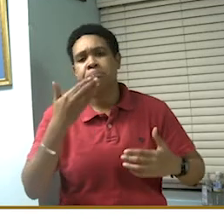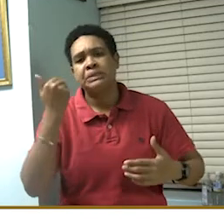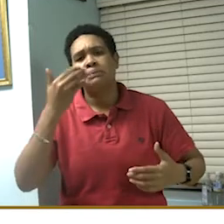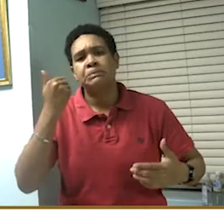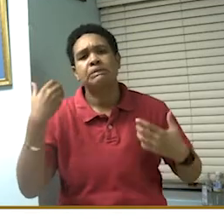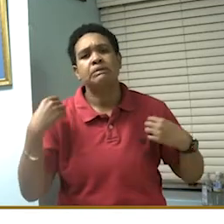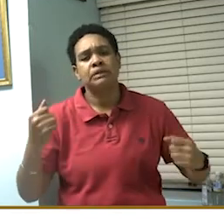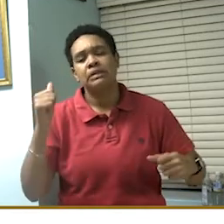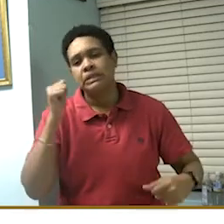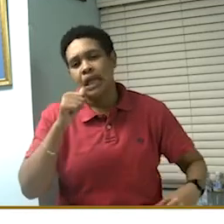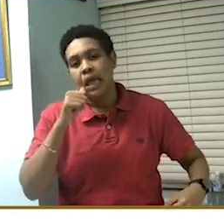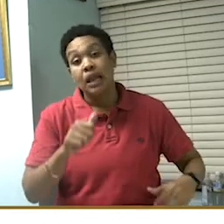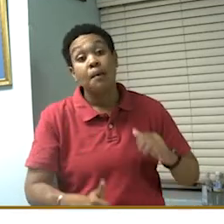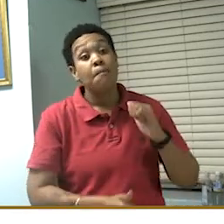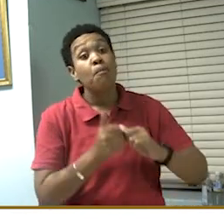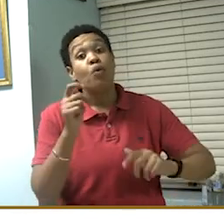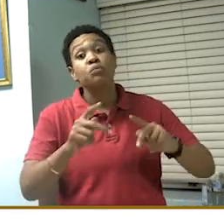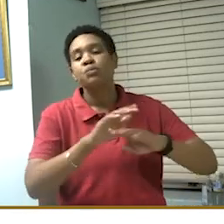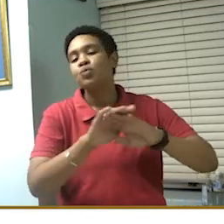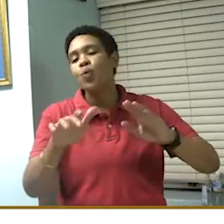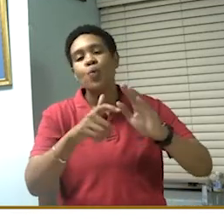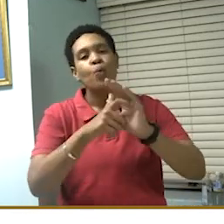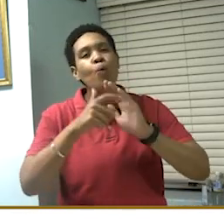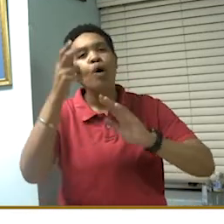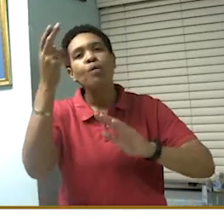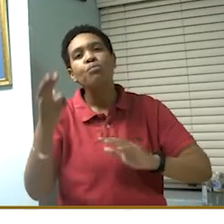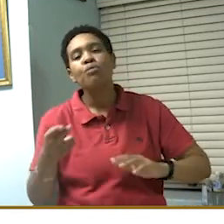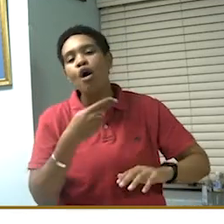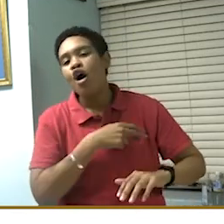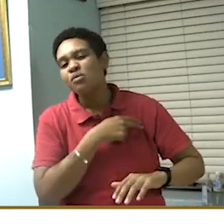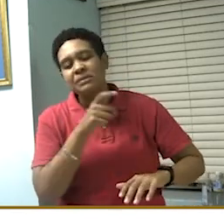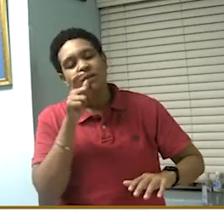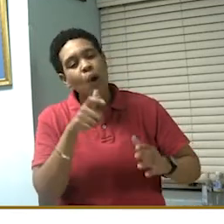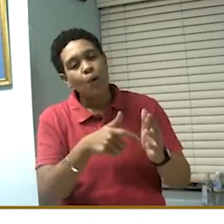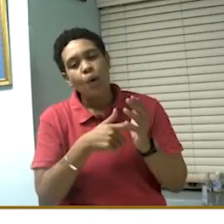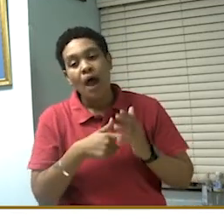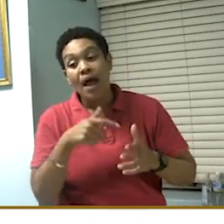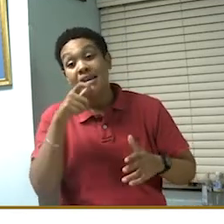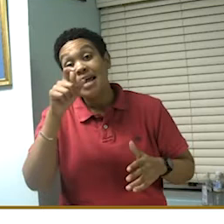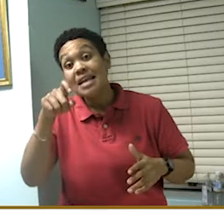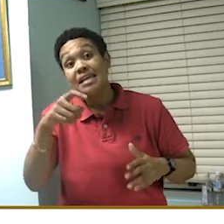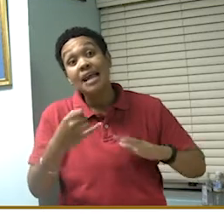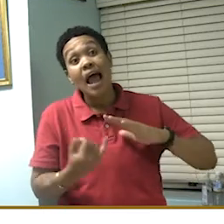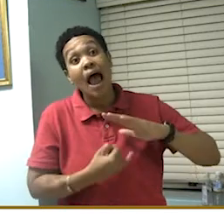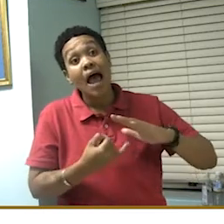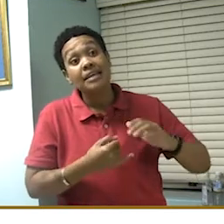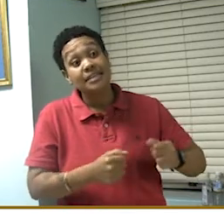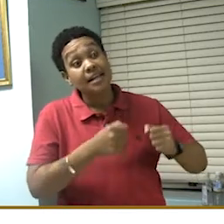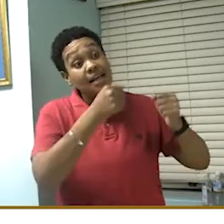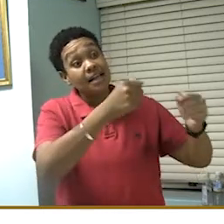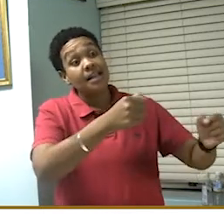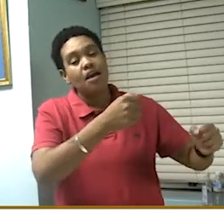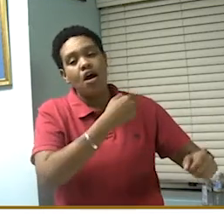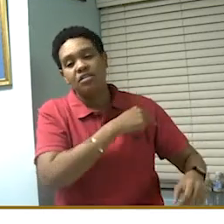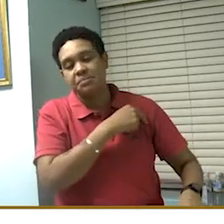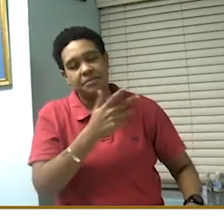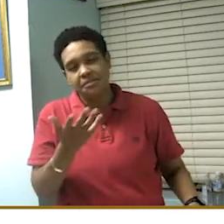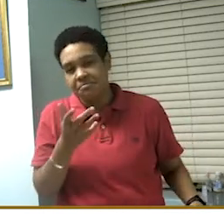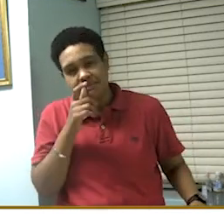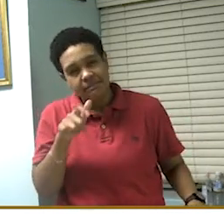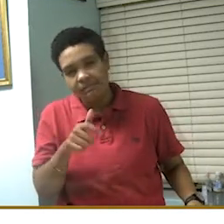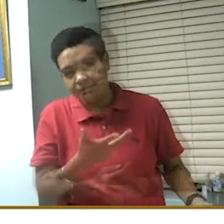Most of the persons don't require hospitalization and are not necessarily isolated in hospital.